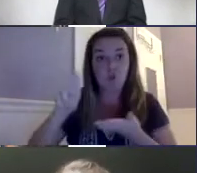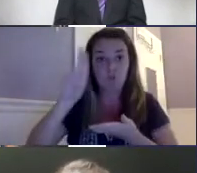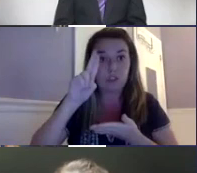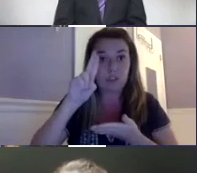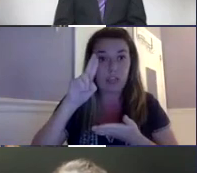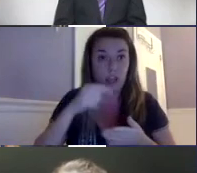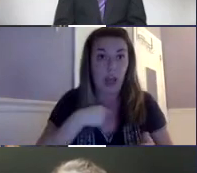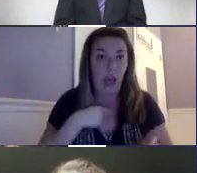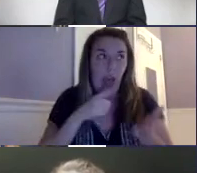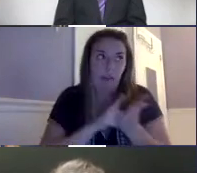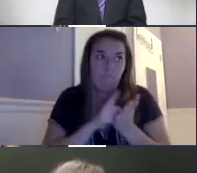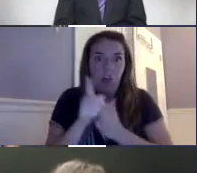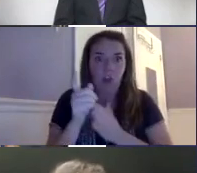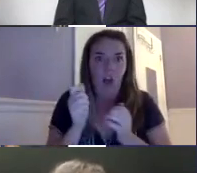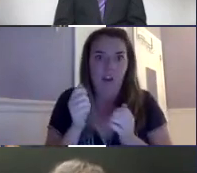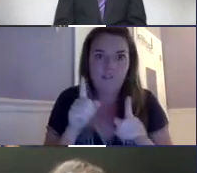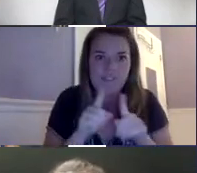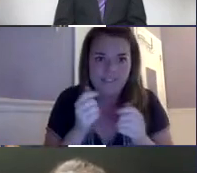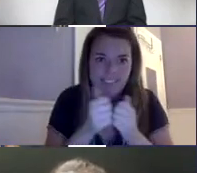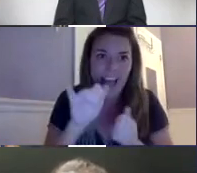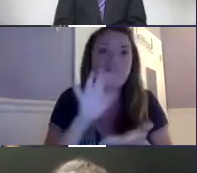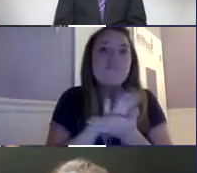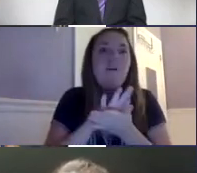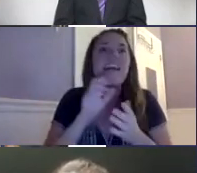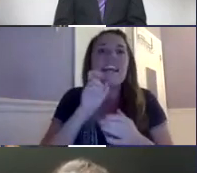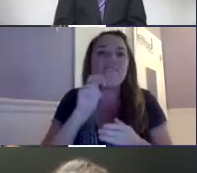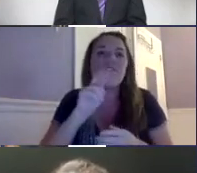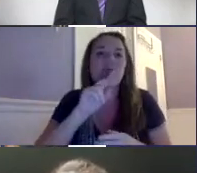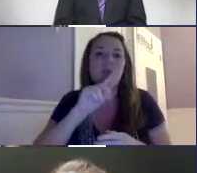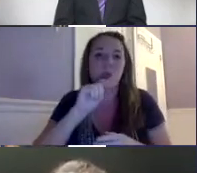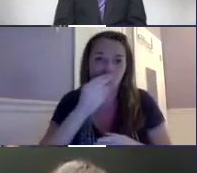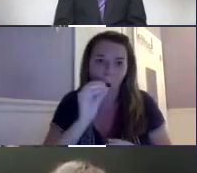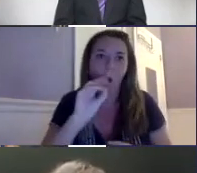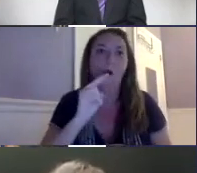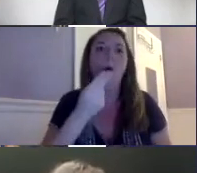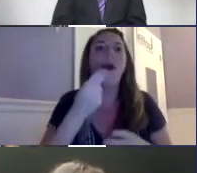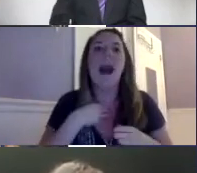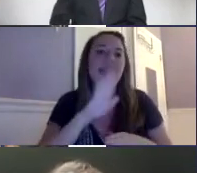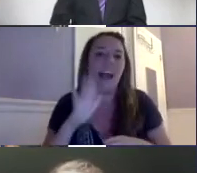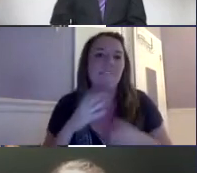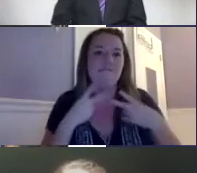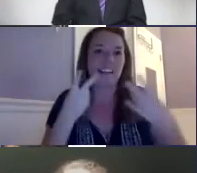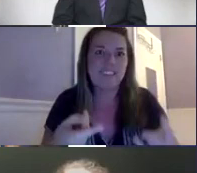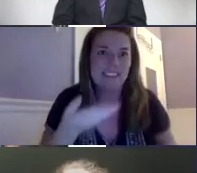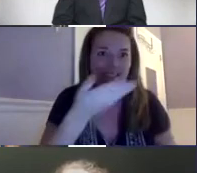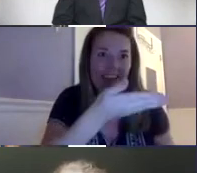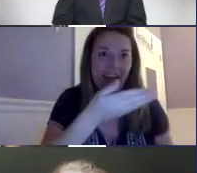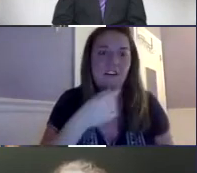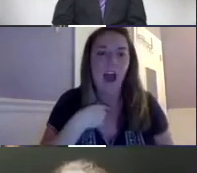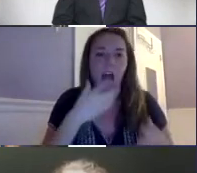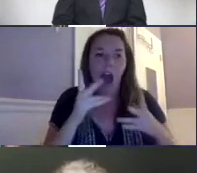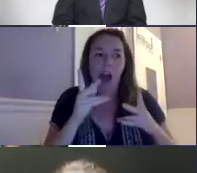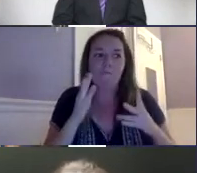I've started Ross University and I fell in love with that school as well, even though